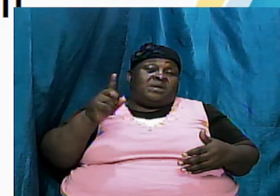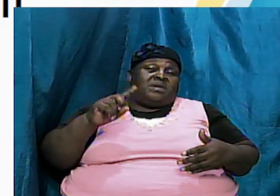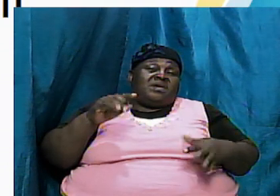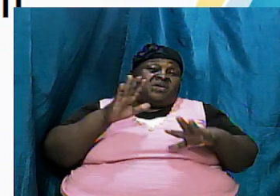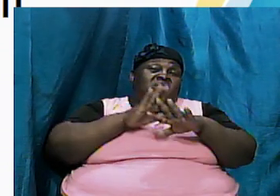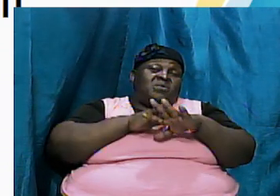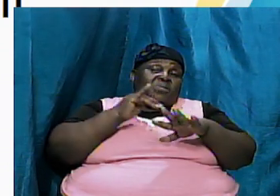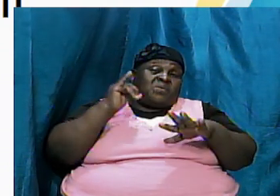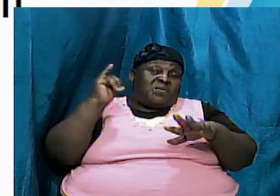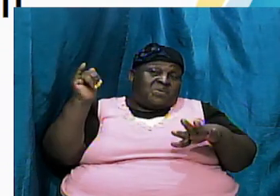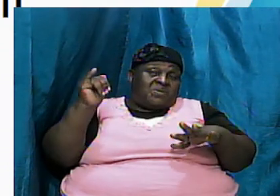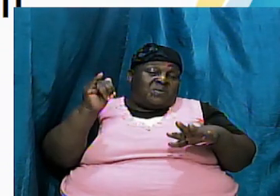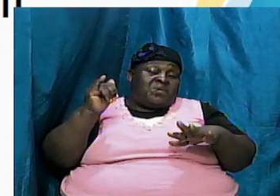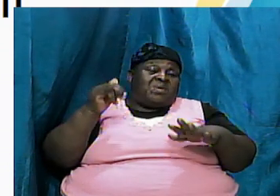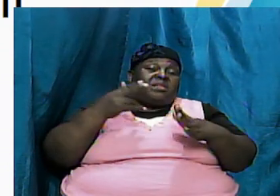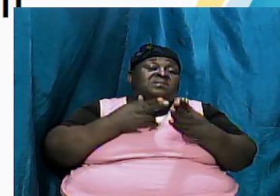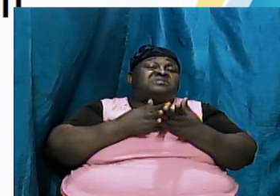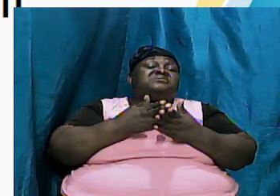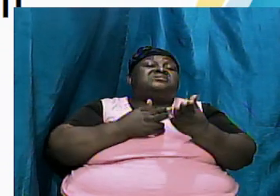call it innocence